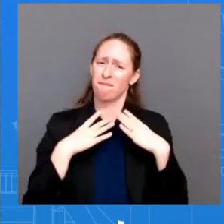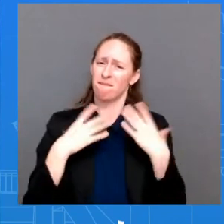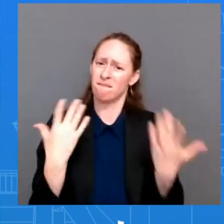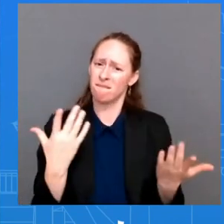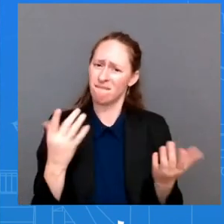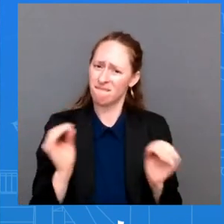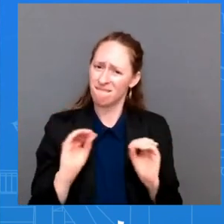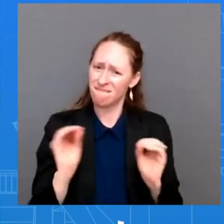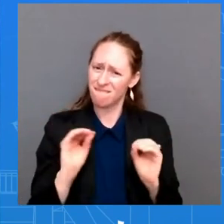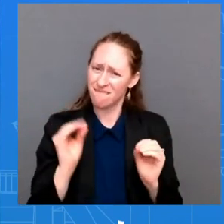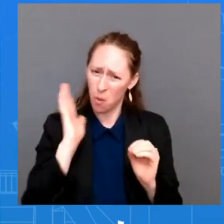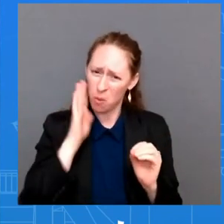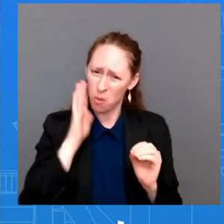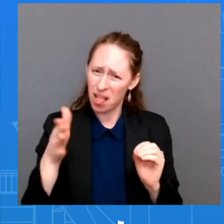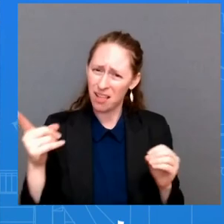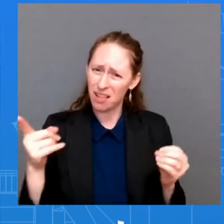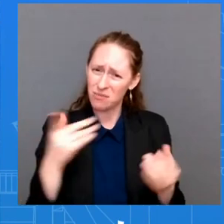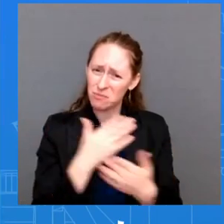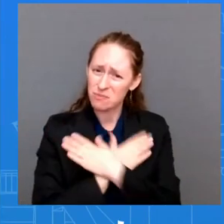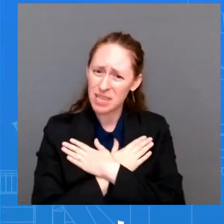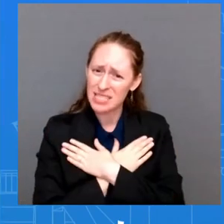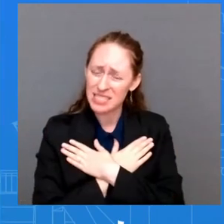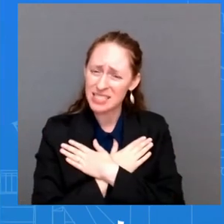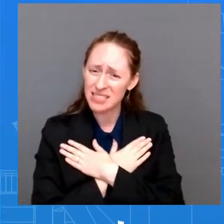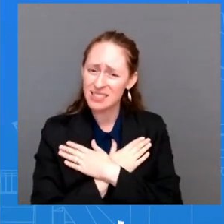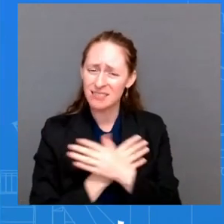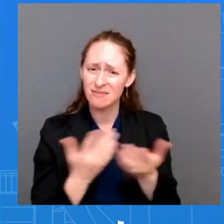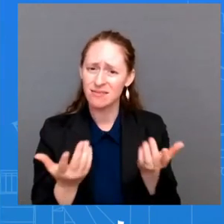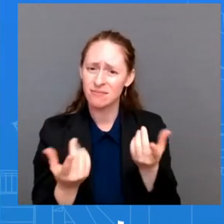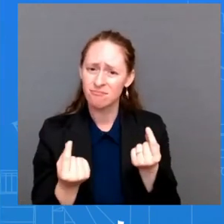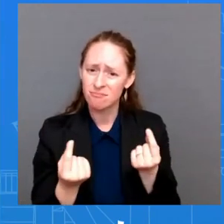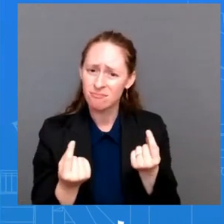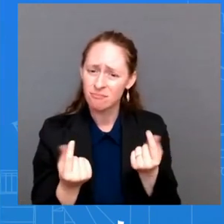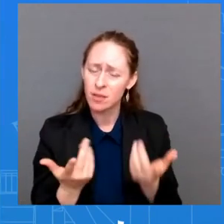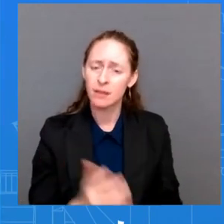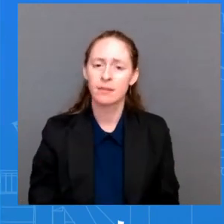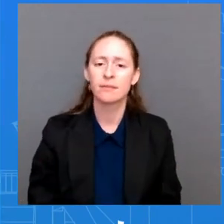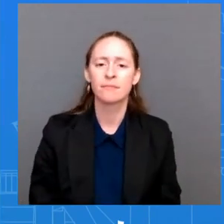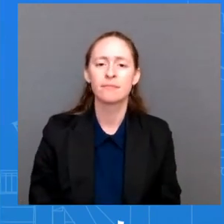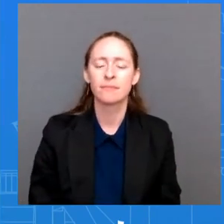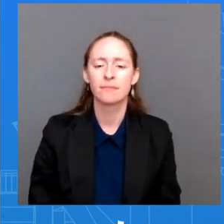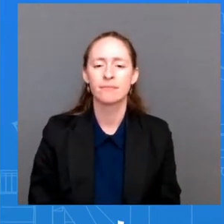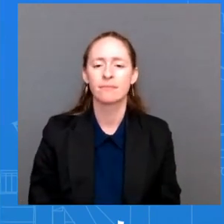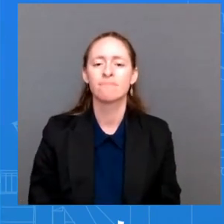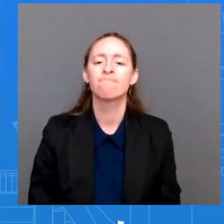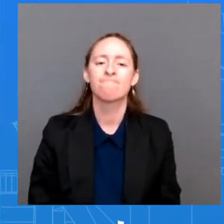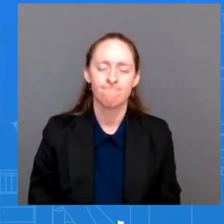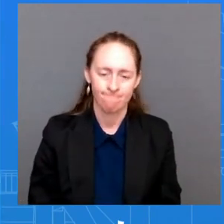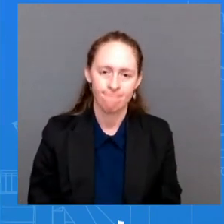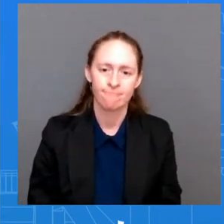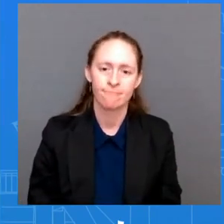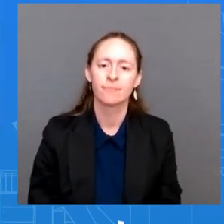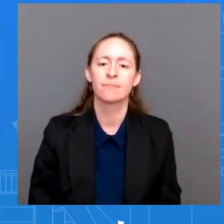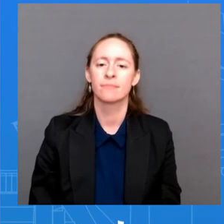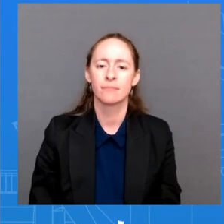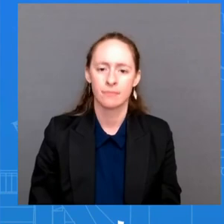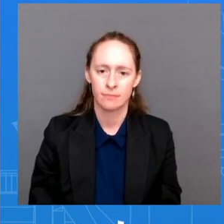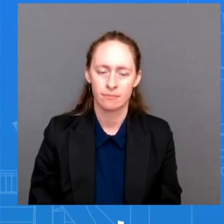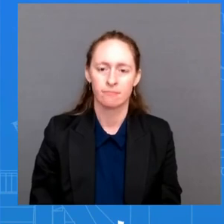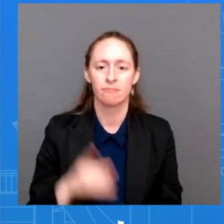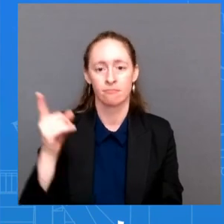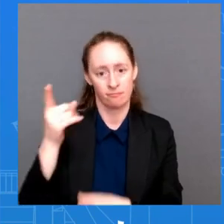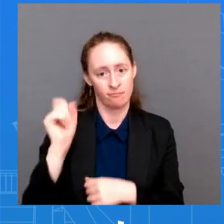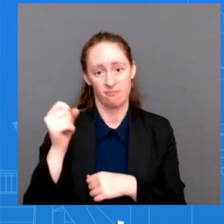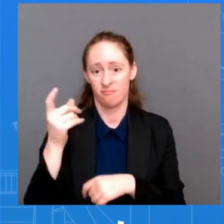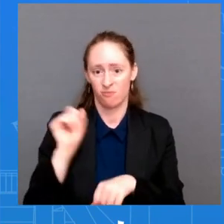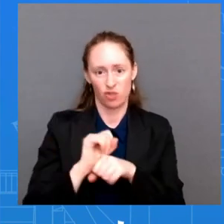doing anything so that he can rest what i can tell you is that he has been working eight plus hours a day that is a schedule that he